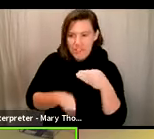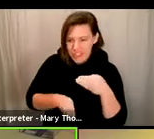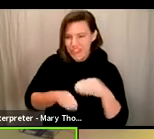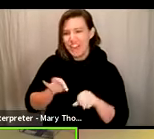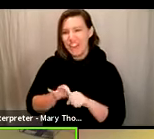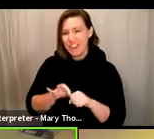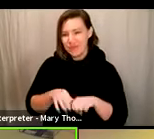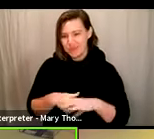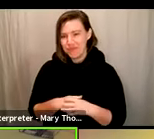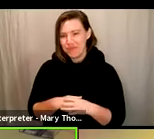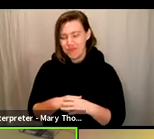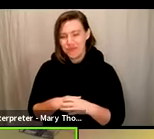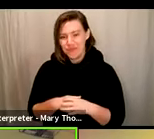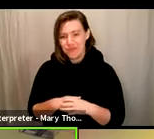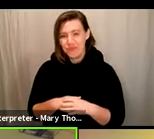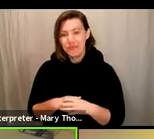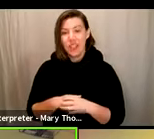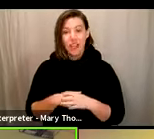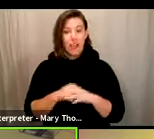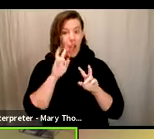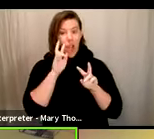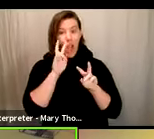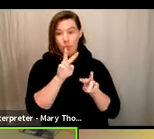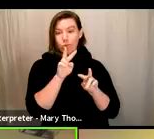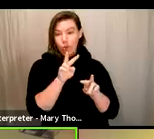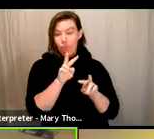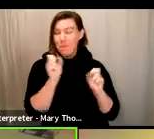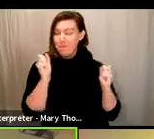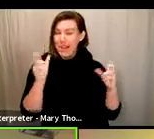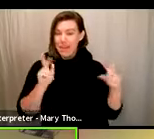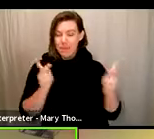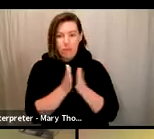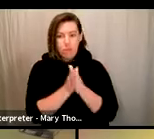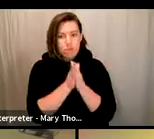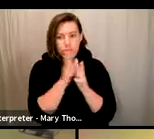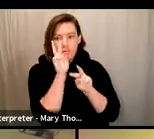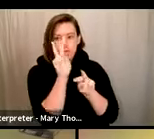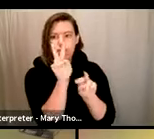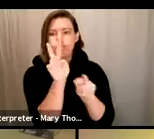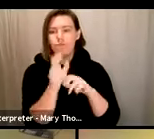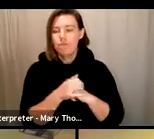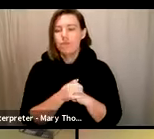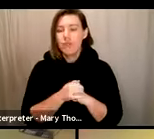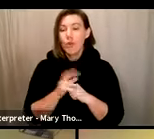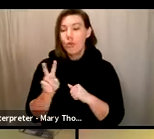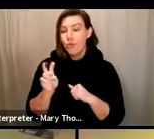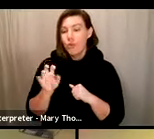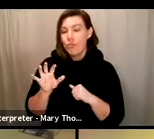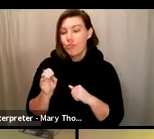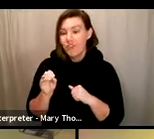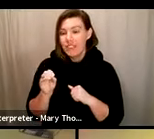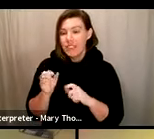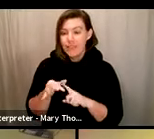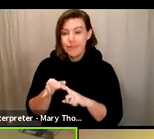observer engagement as well for this election. So we had almost 250 unique visitors,